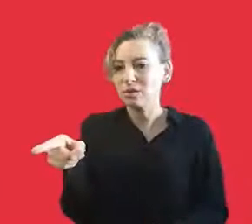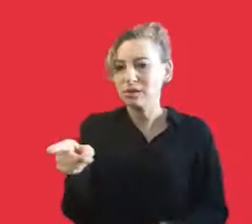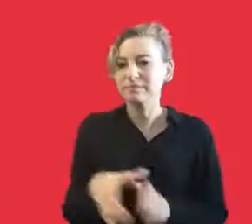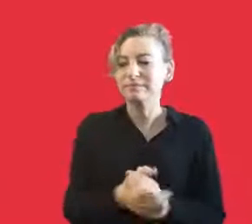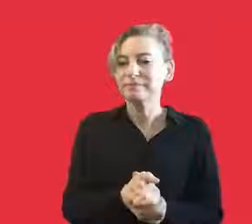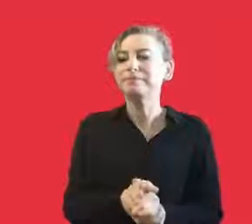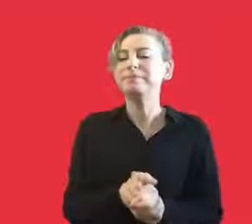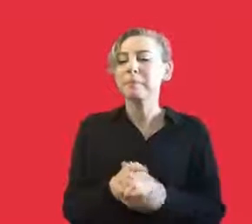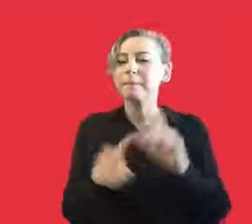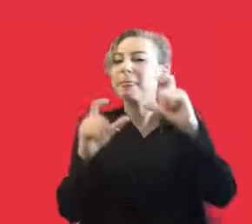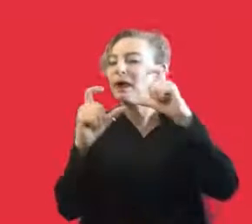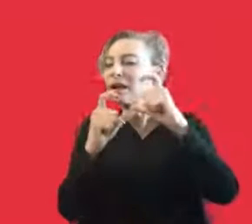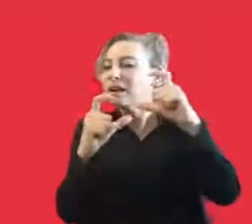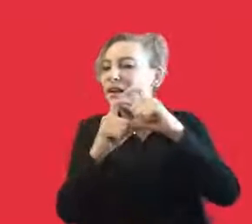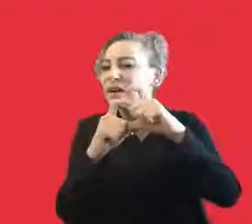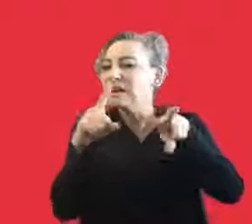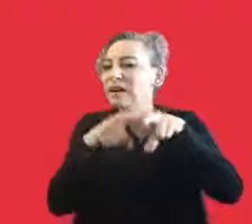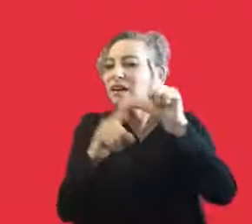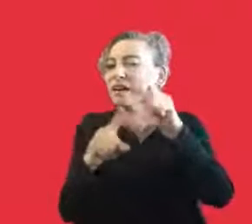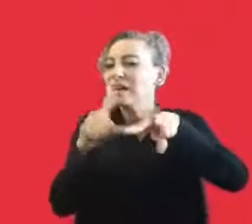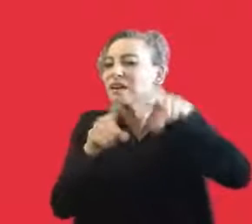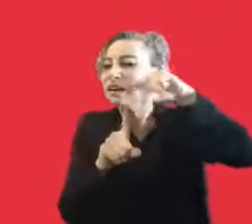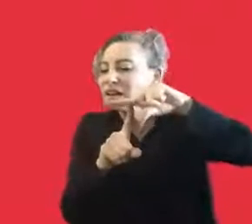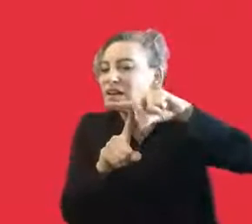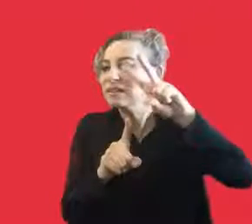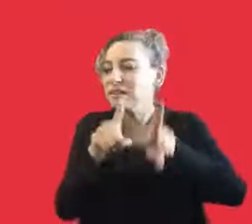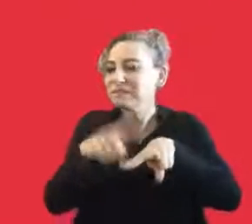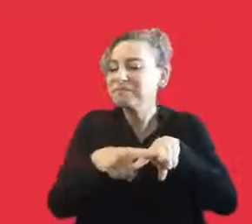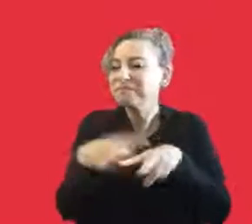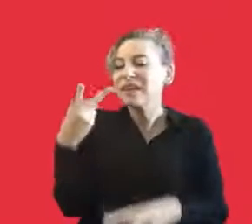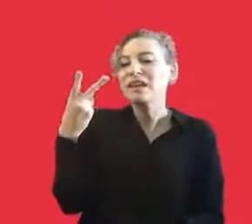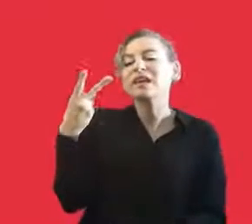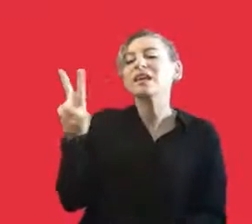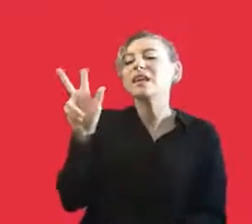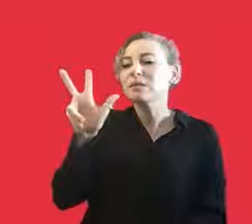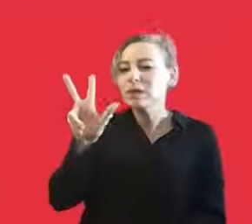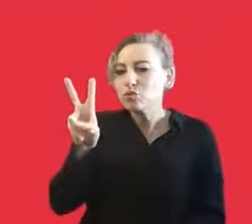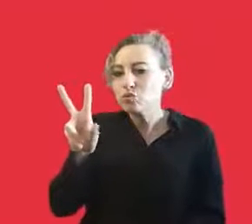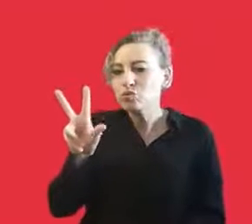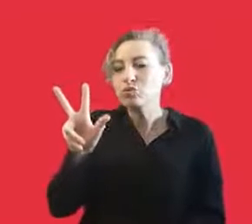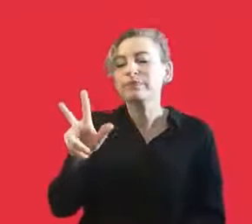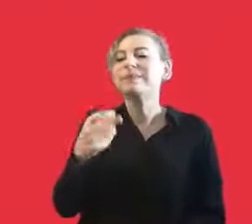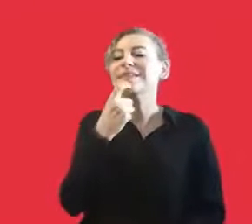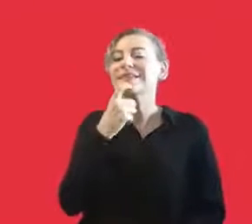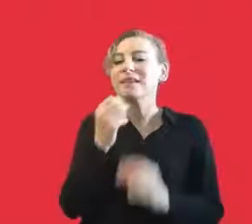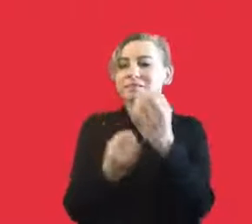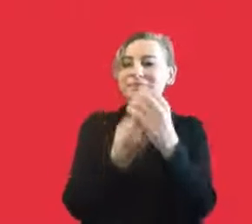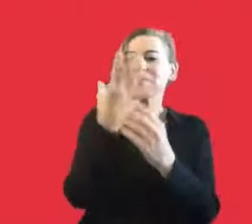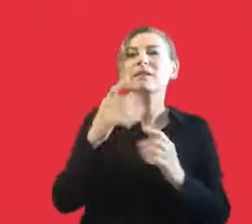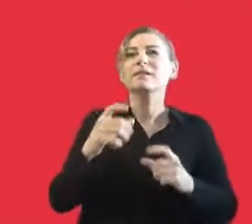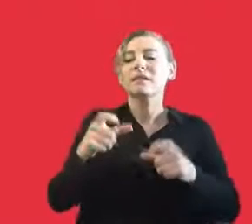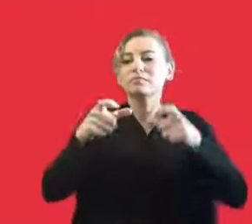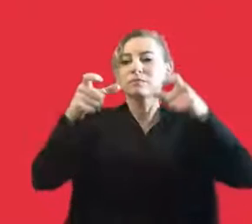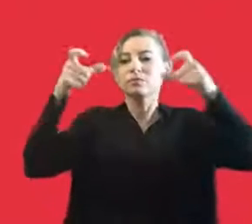we are in a small place. Galata Perform is in Galata. And it was established in 2013. It is a small theatre. However,